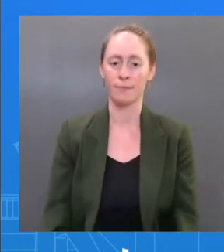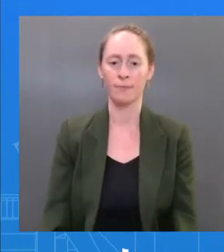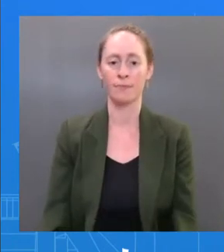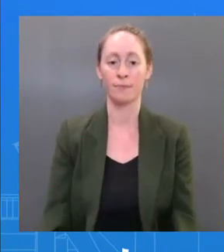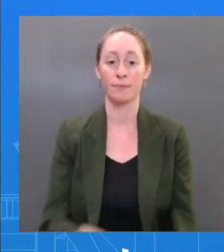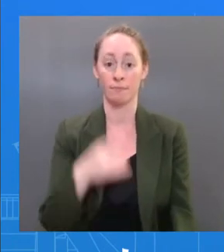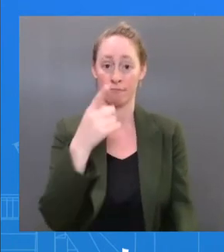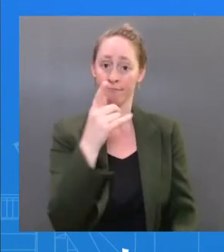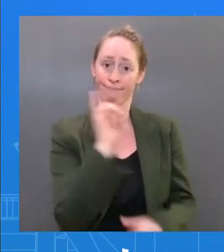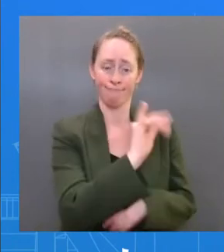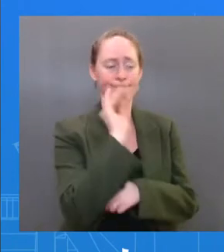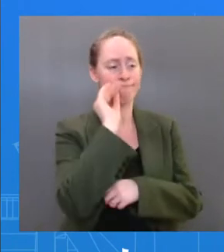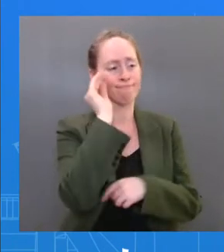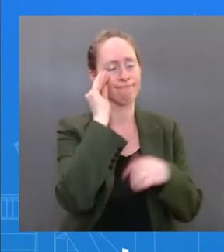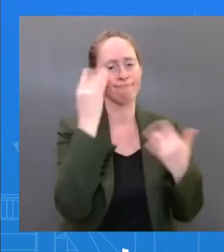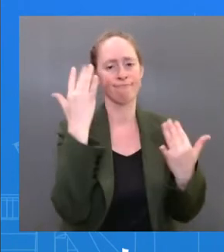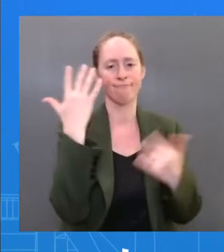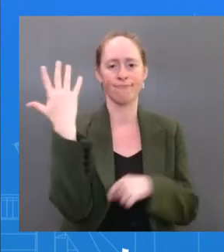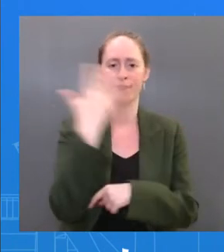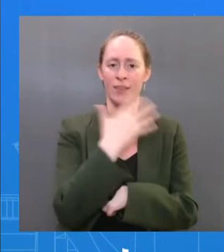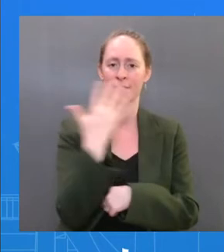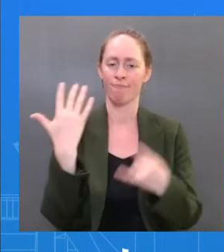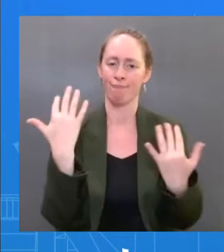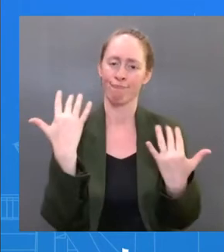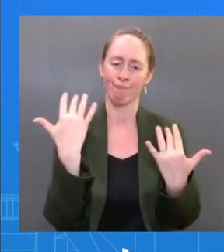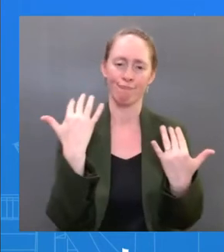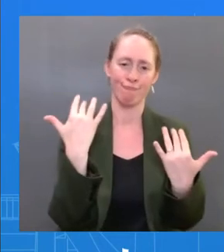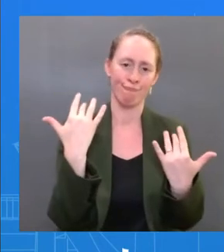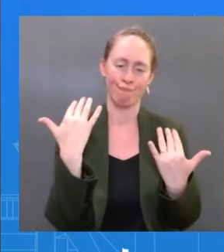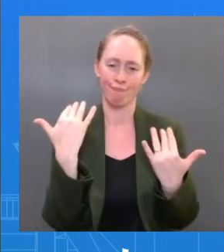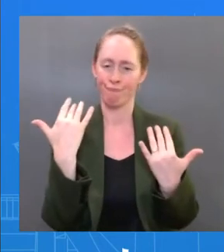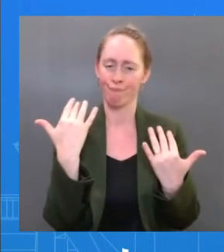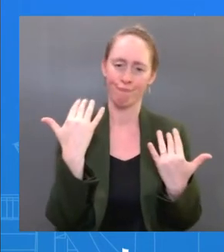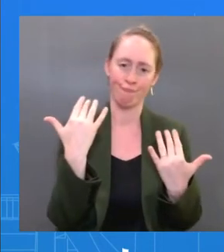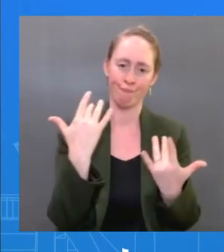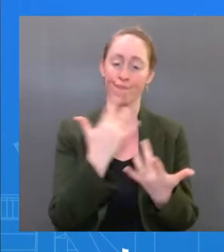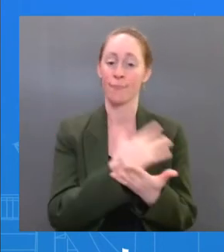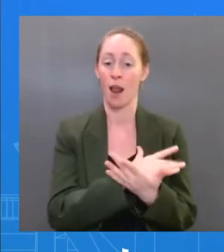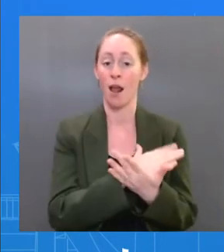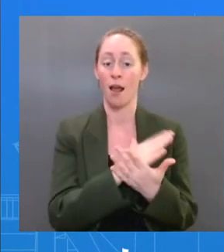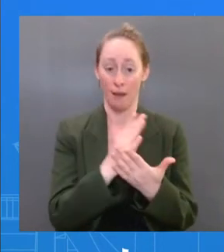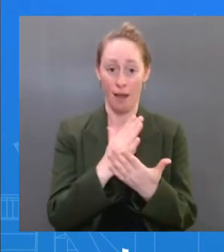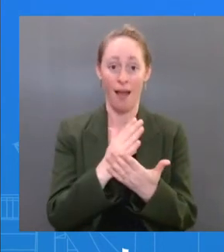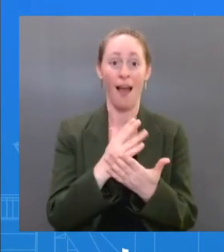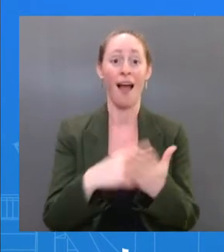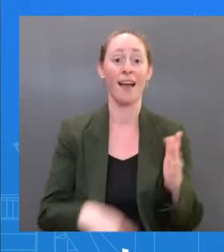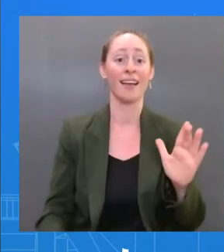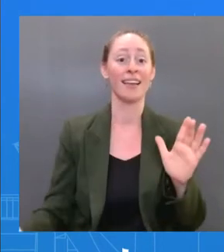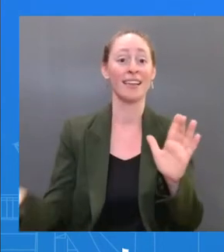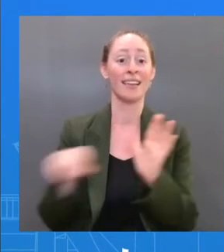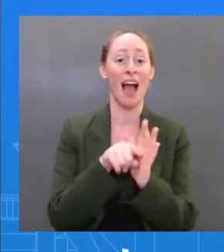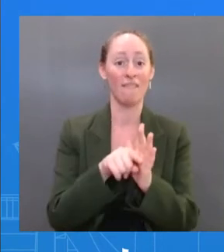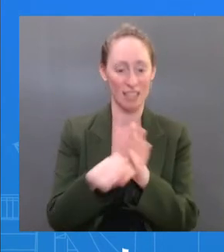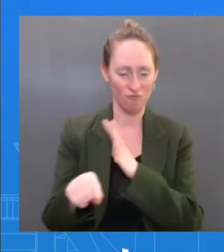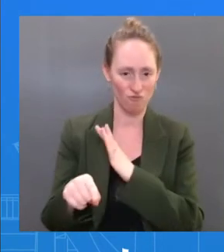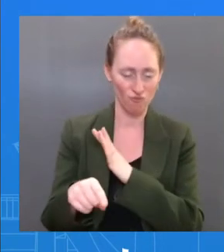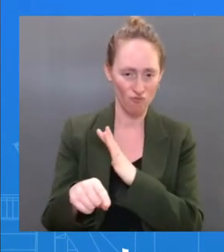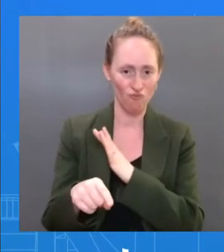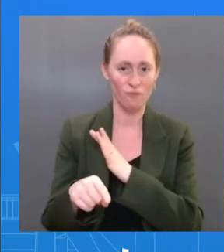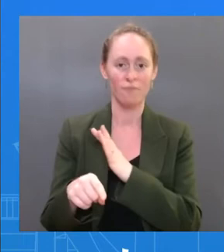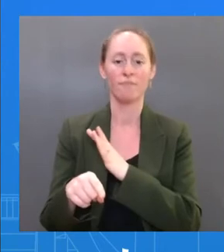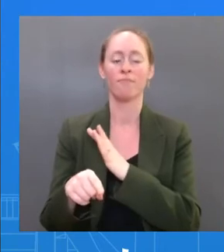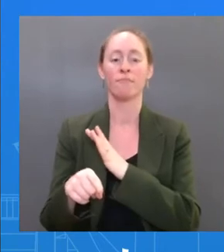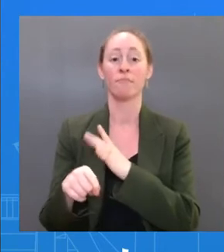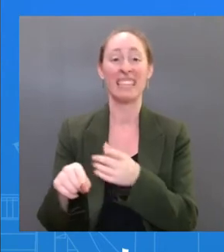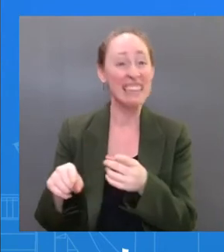we will wait until he gets a negative test — negative antigen test — before he returns to activity. Go ahead, Steve. Great.